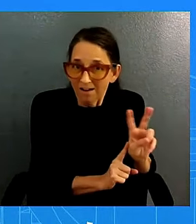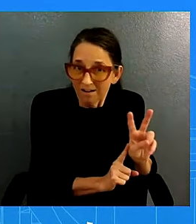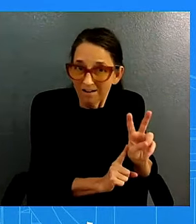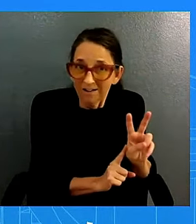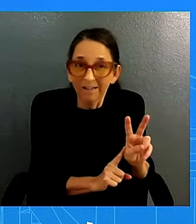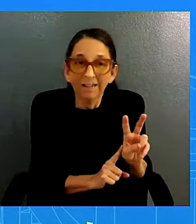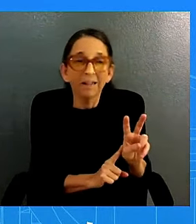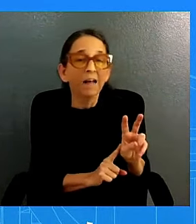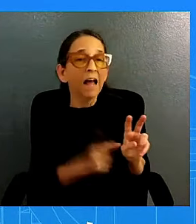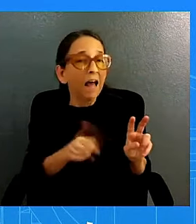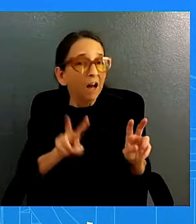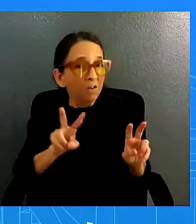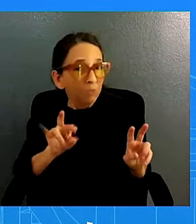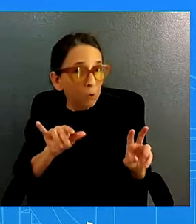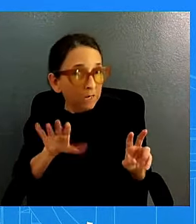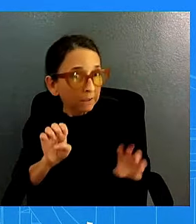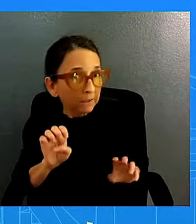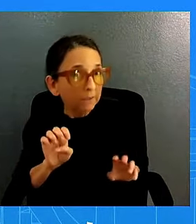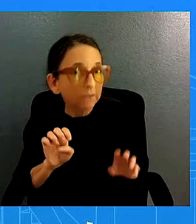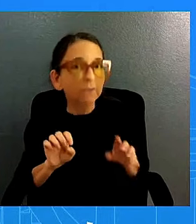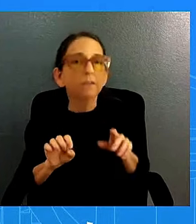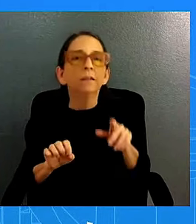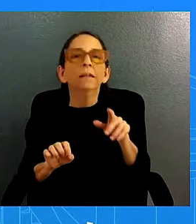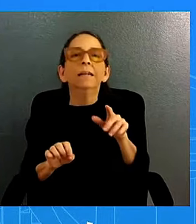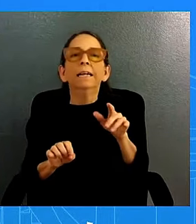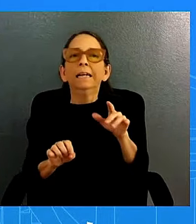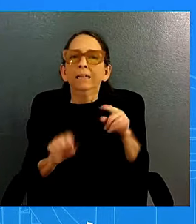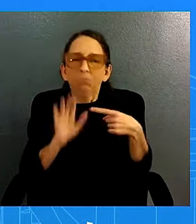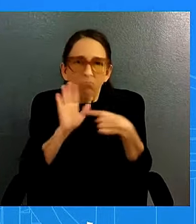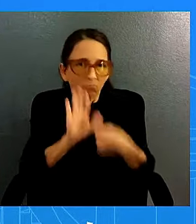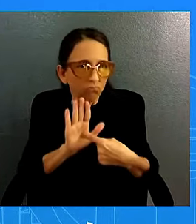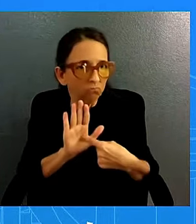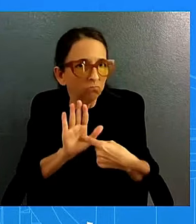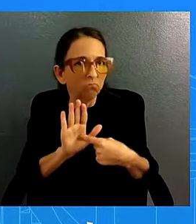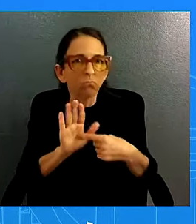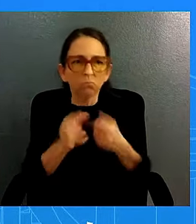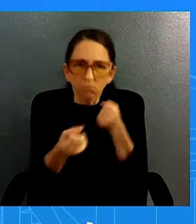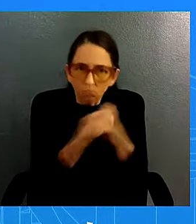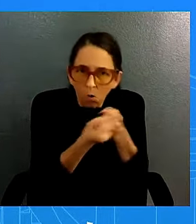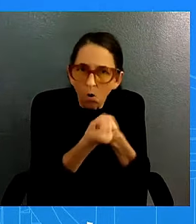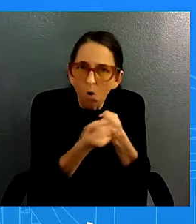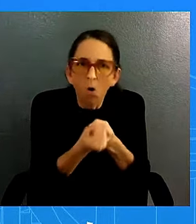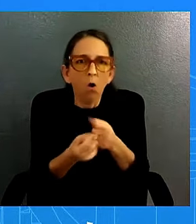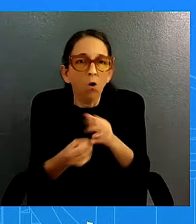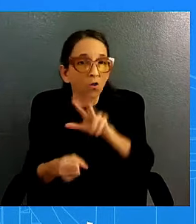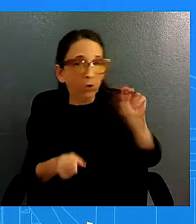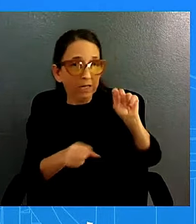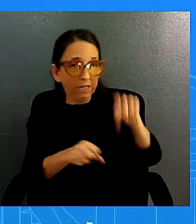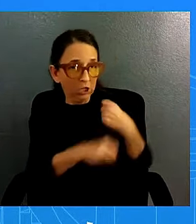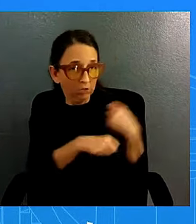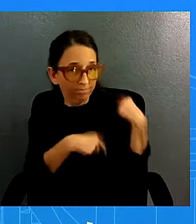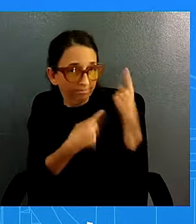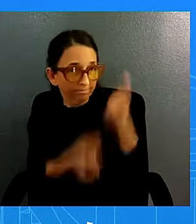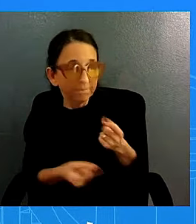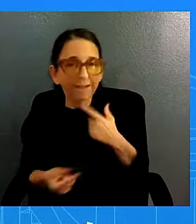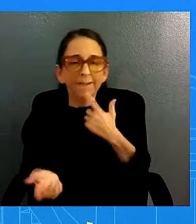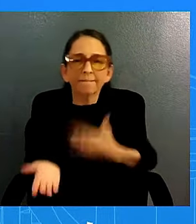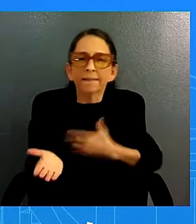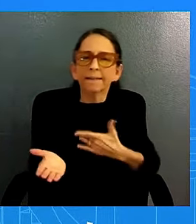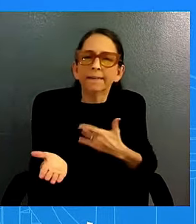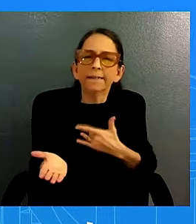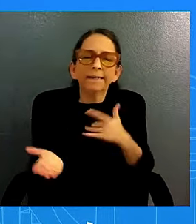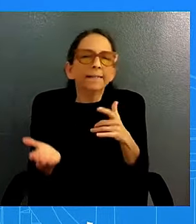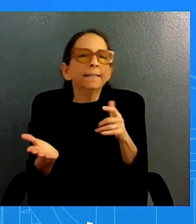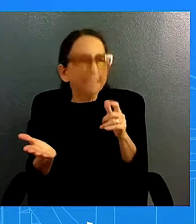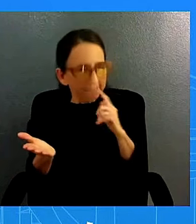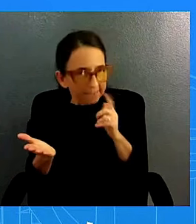uh to the forefront has fought for that for the past 30 years has been able to make uh additional um steps push that make